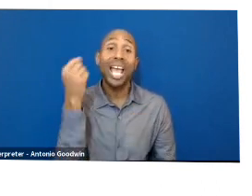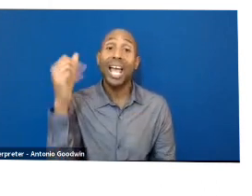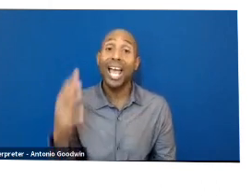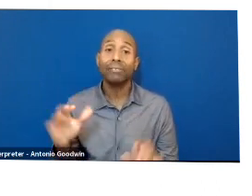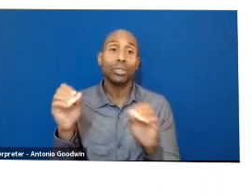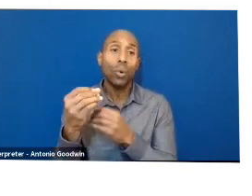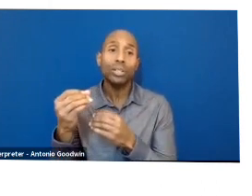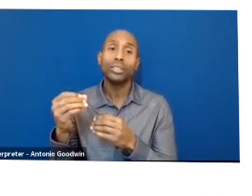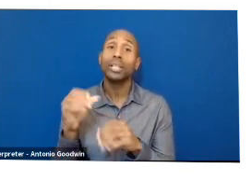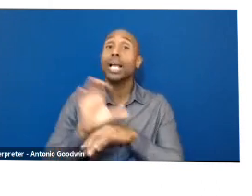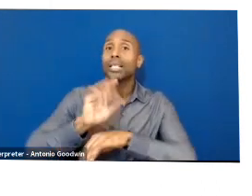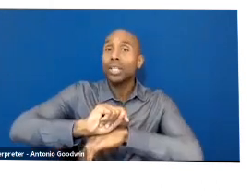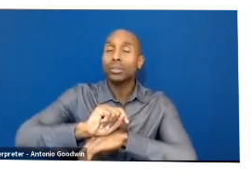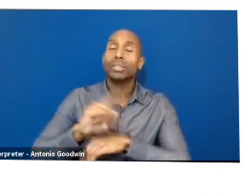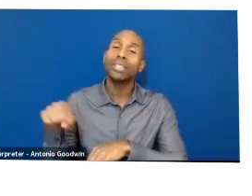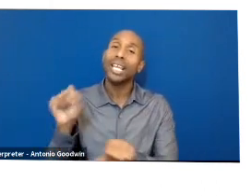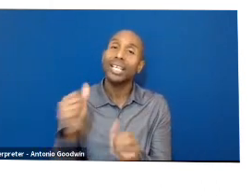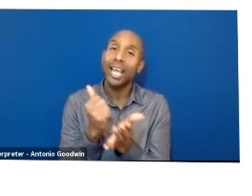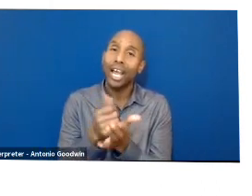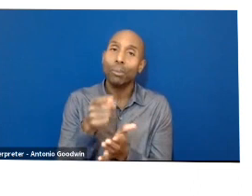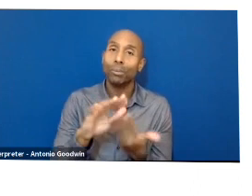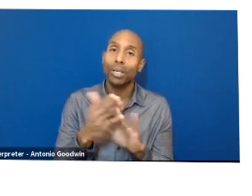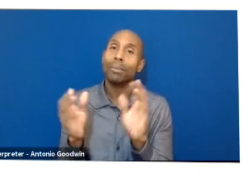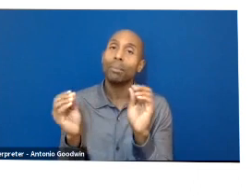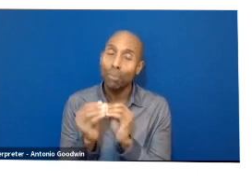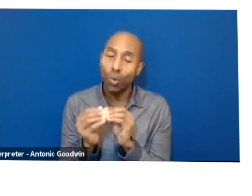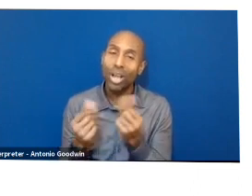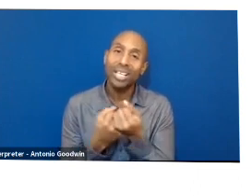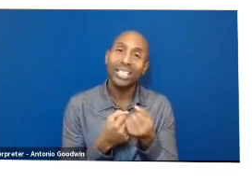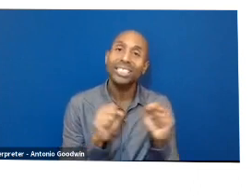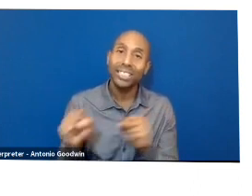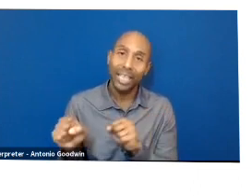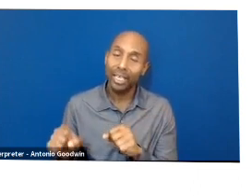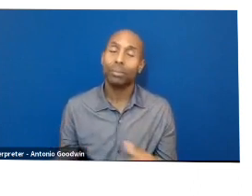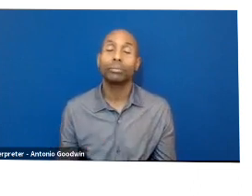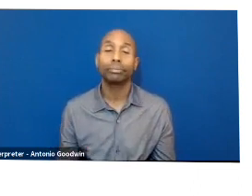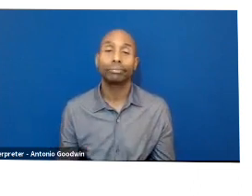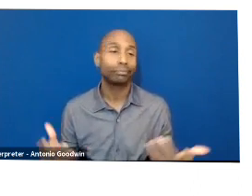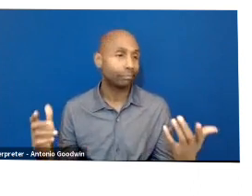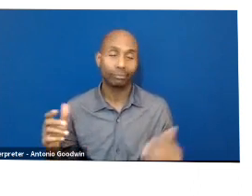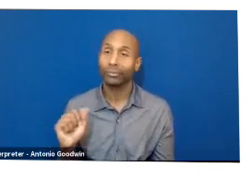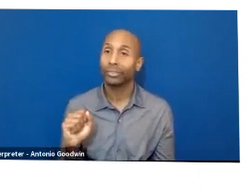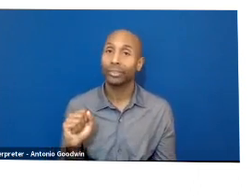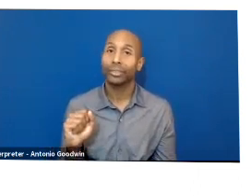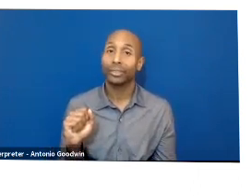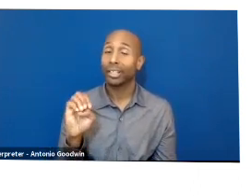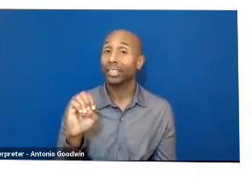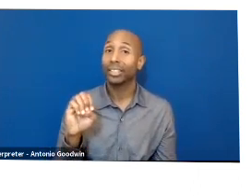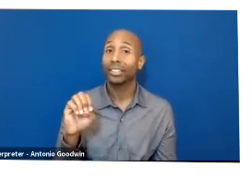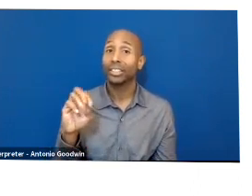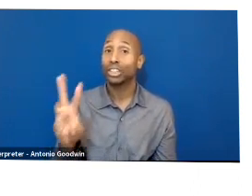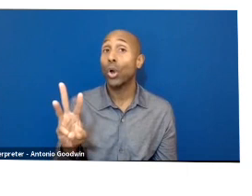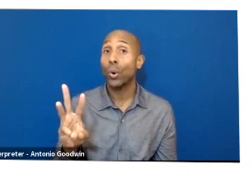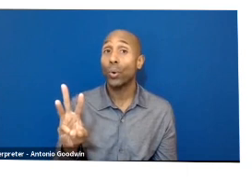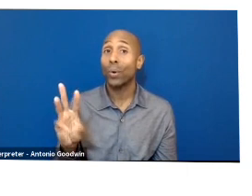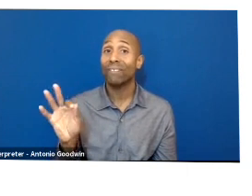and design supply chains. There are resources through SoFactory, through Fibershed, through so many organizations. So